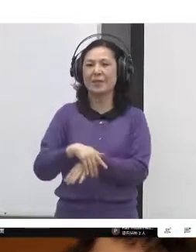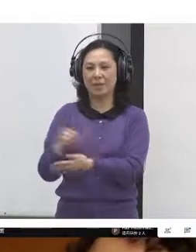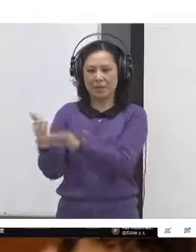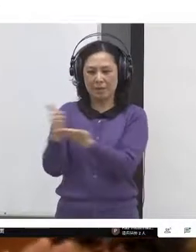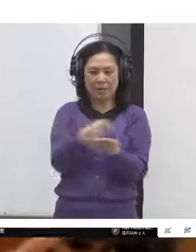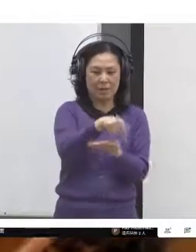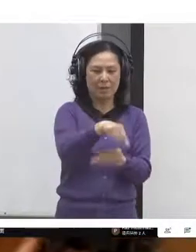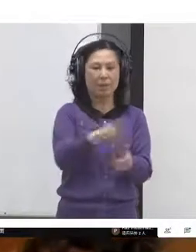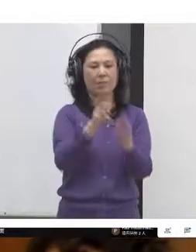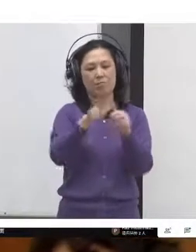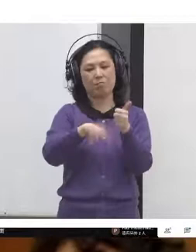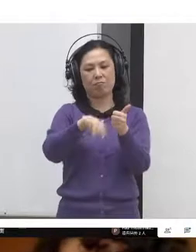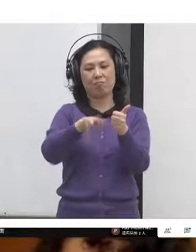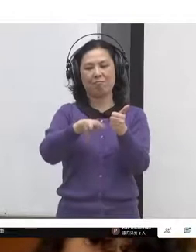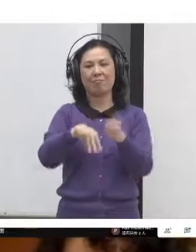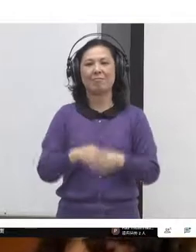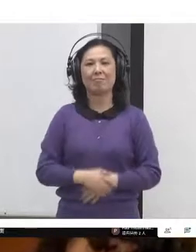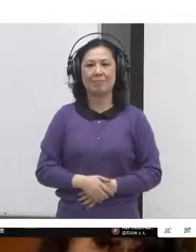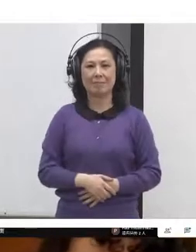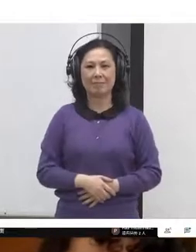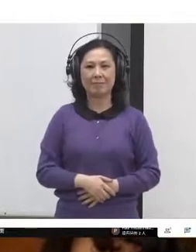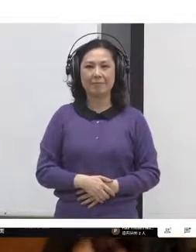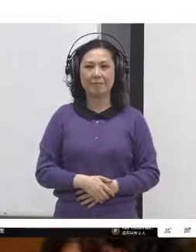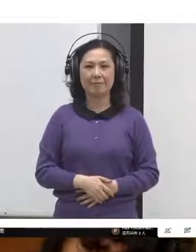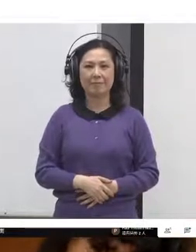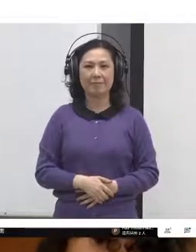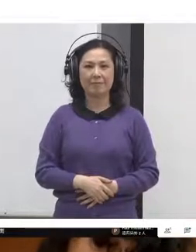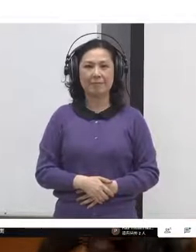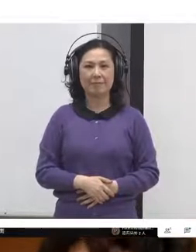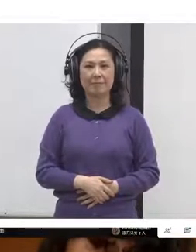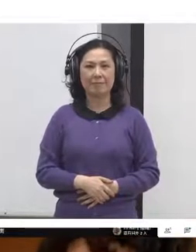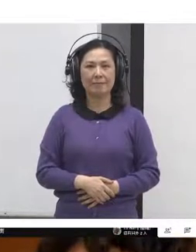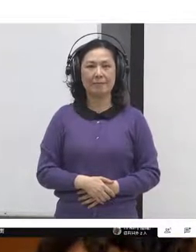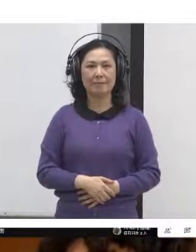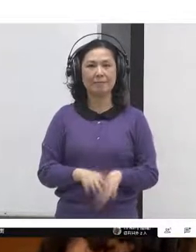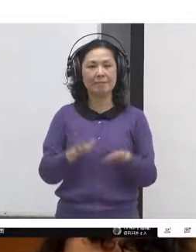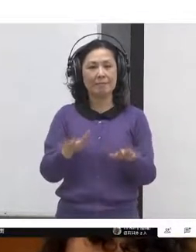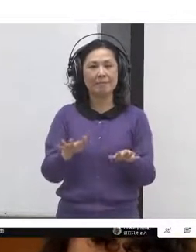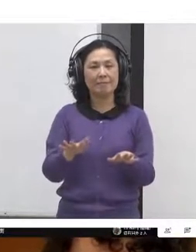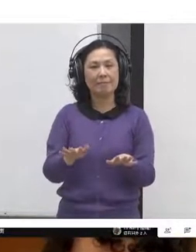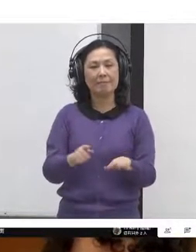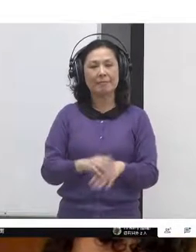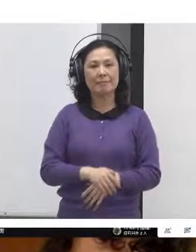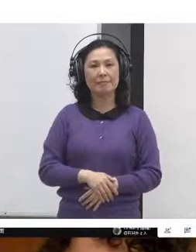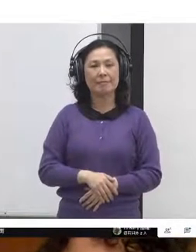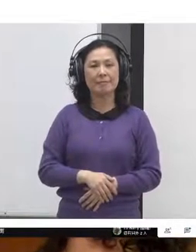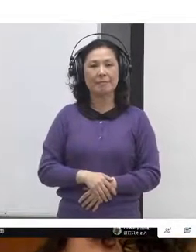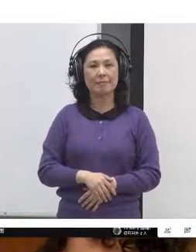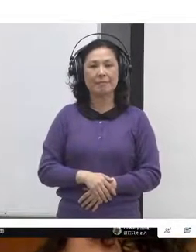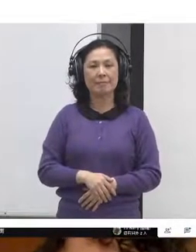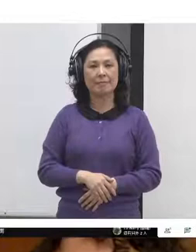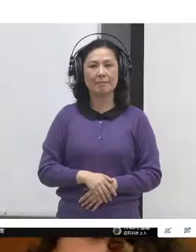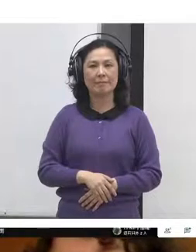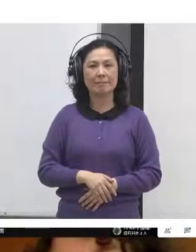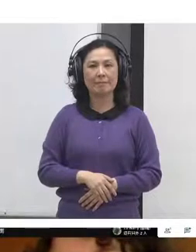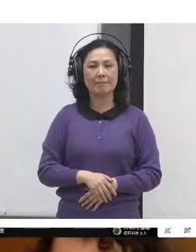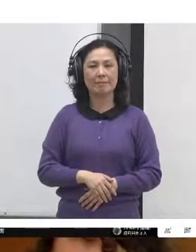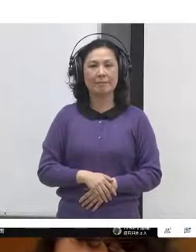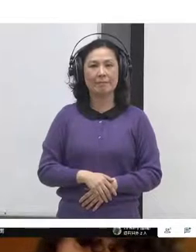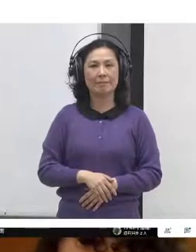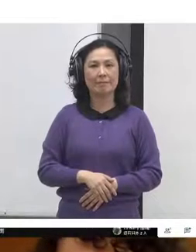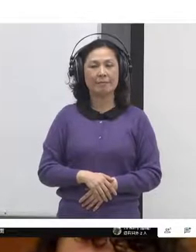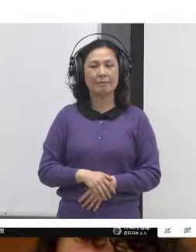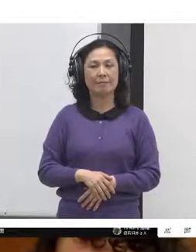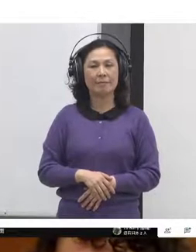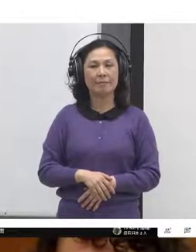Now, it's only been a couple months from June to September 2018, but a